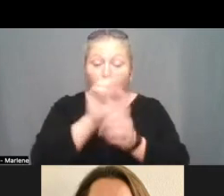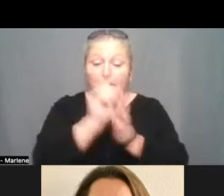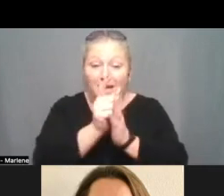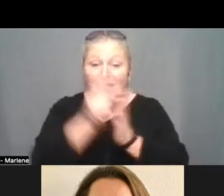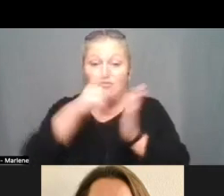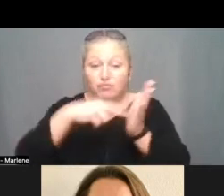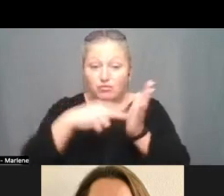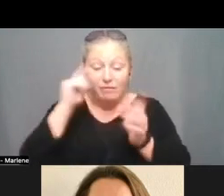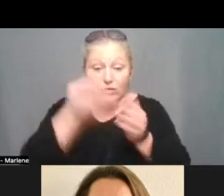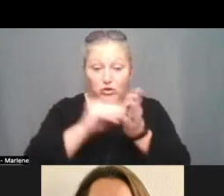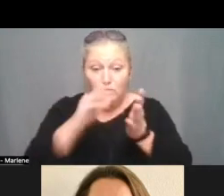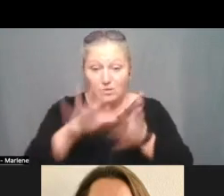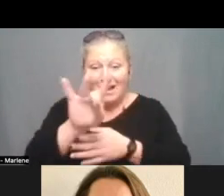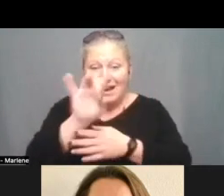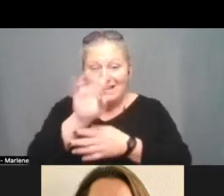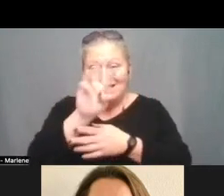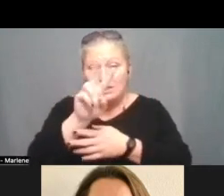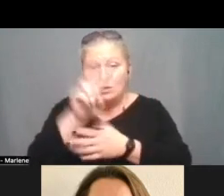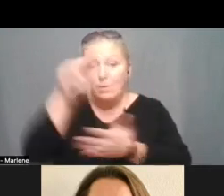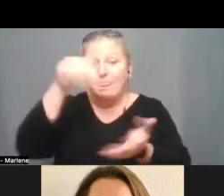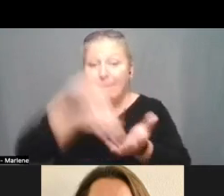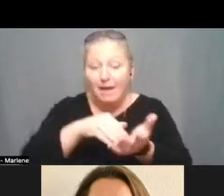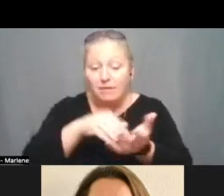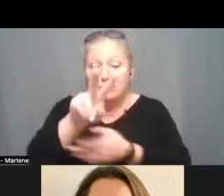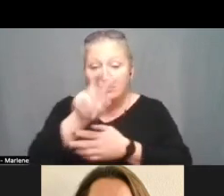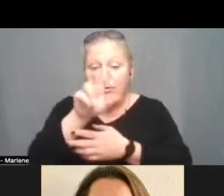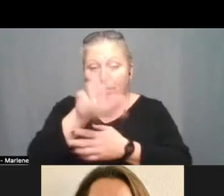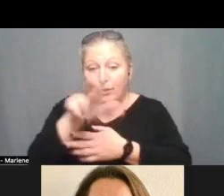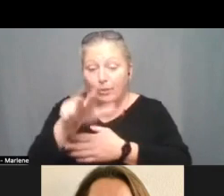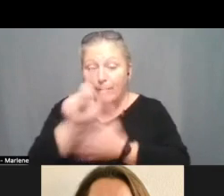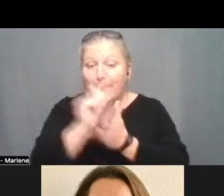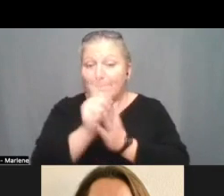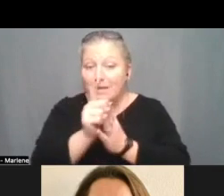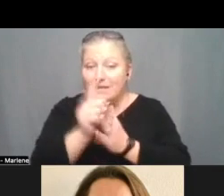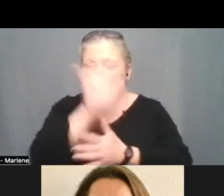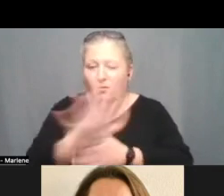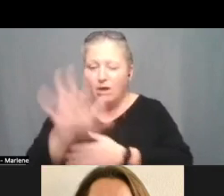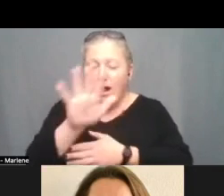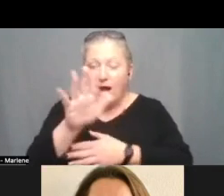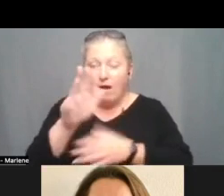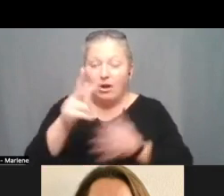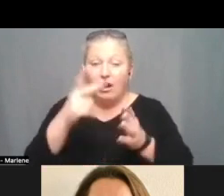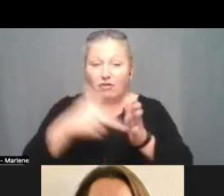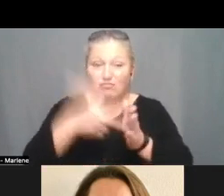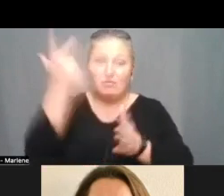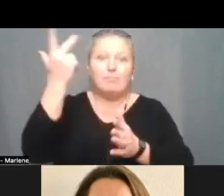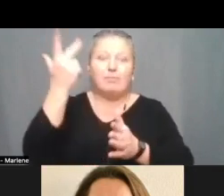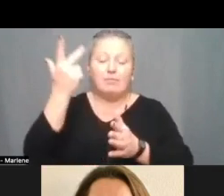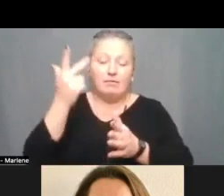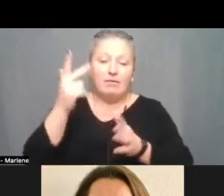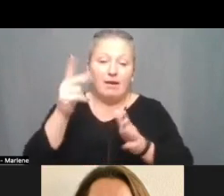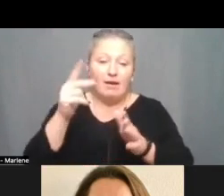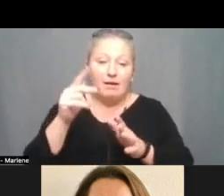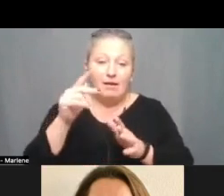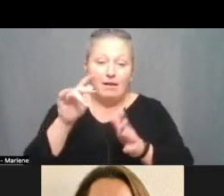862,233, which was about three times as many minutes as were read